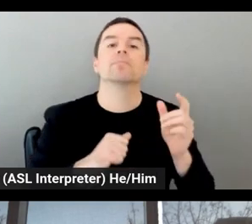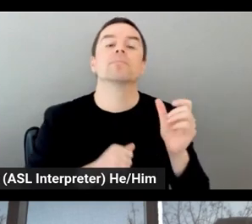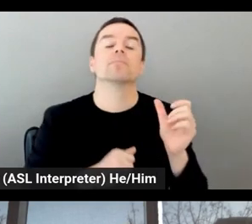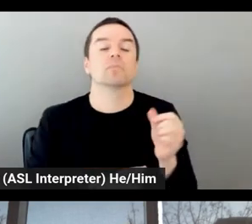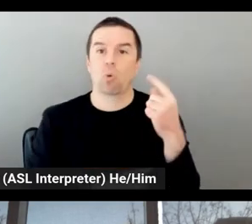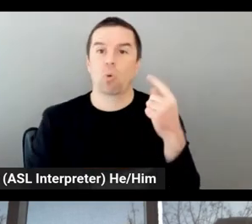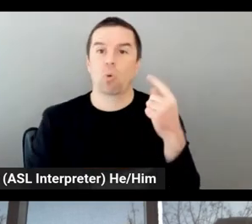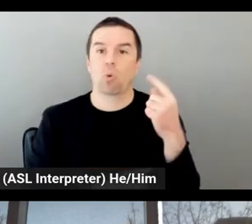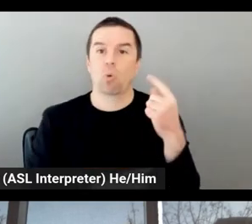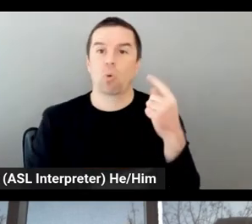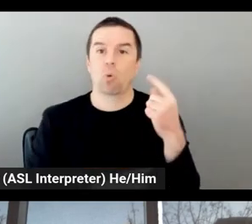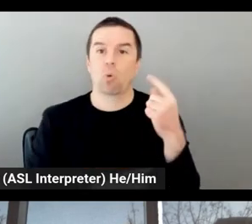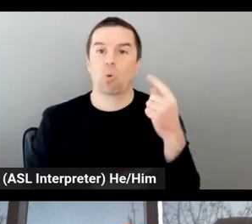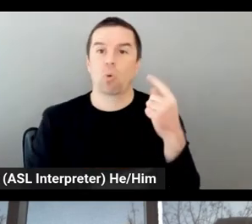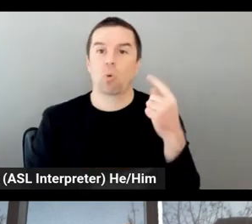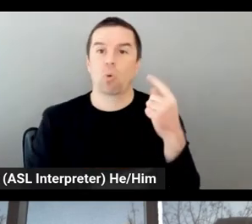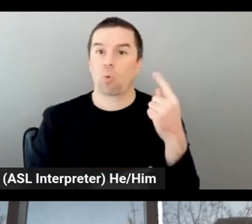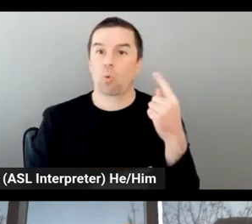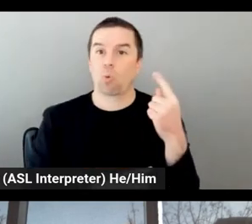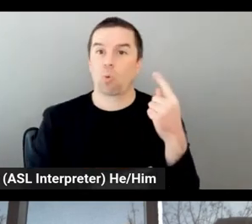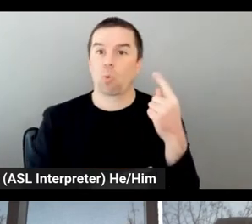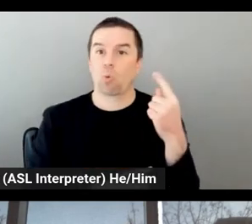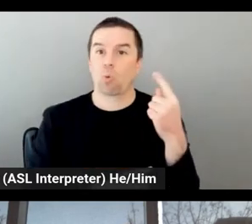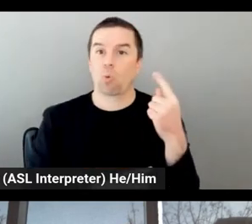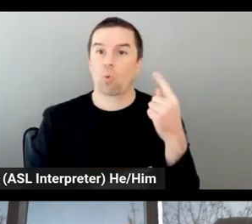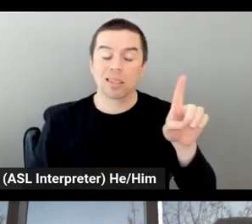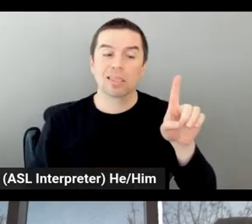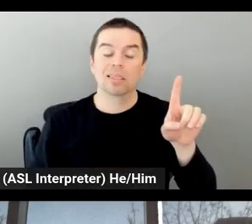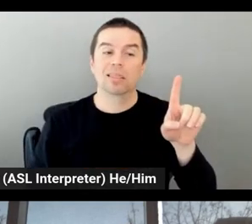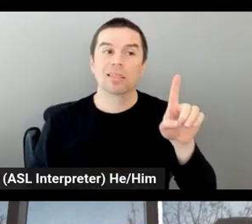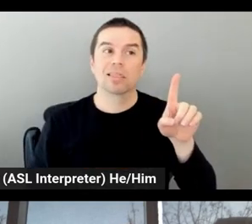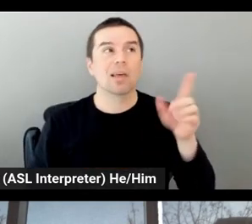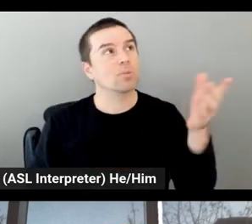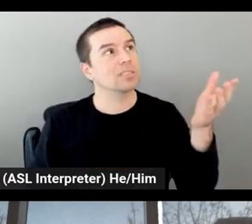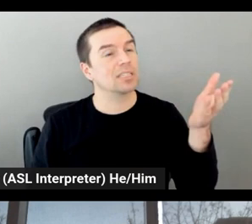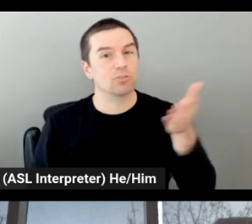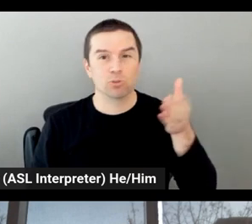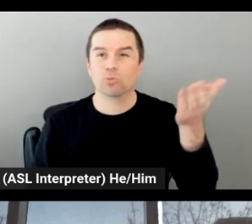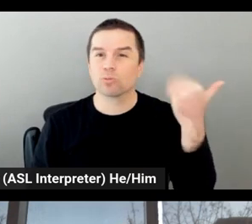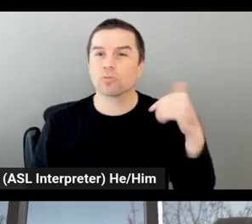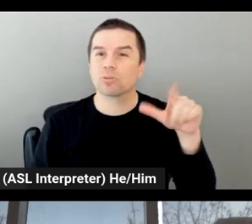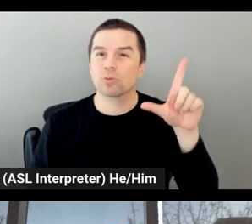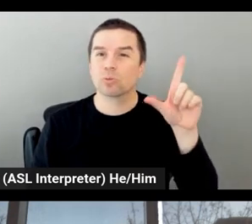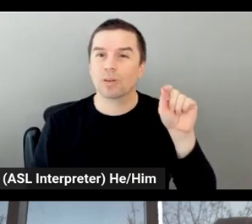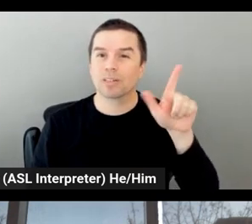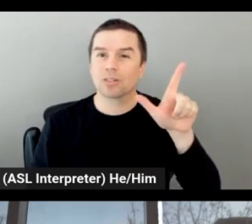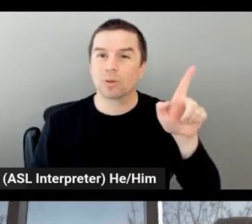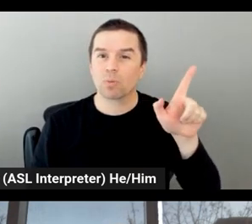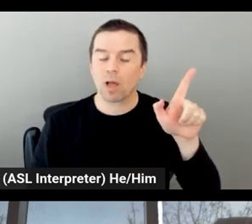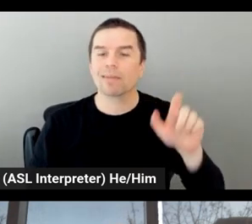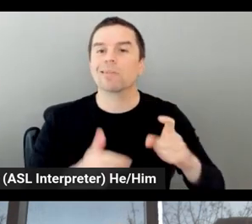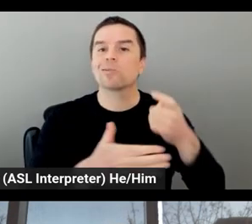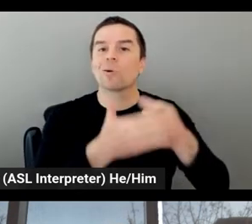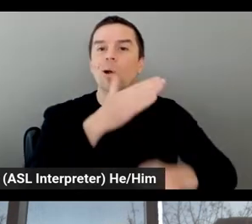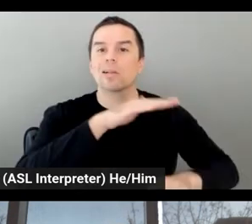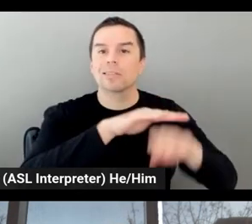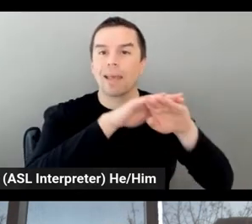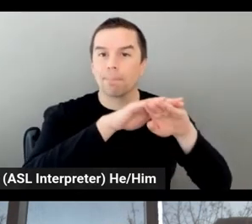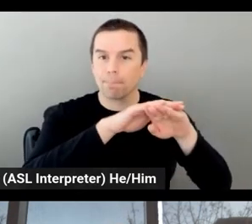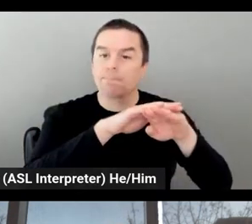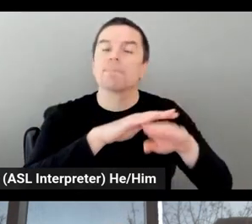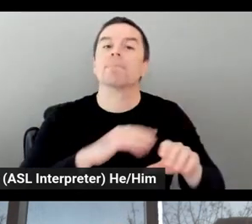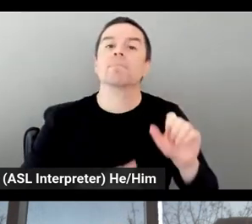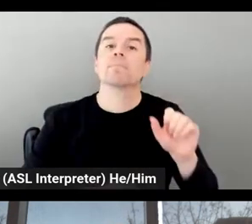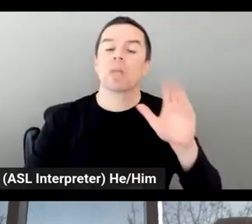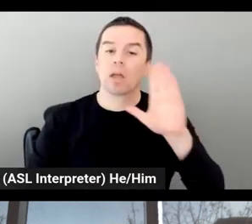that was introduced in 2021 is a cost cap. And so I know Sylvia and lots of other